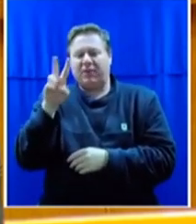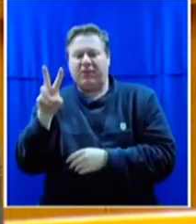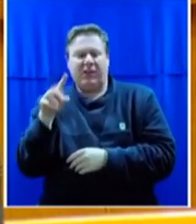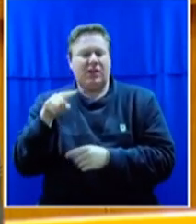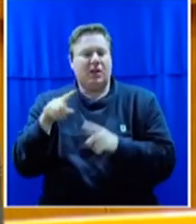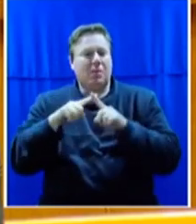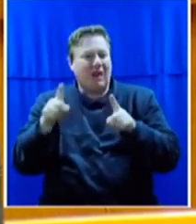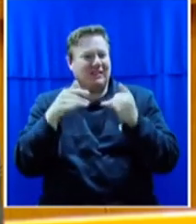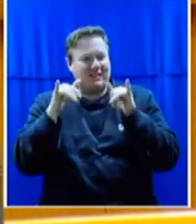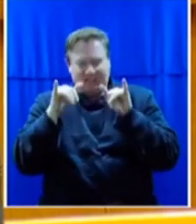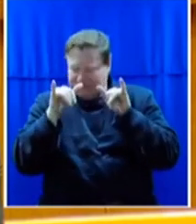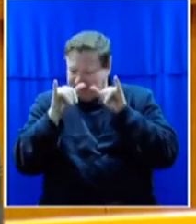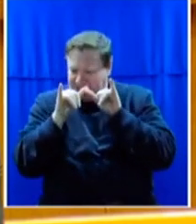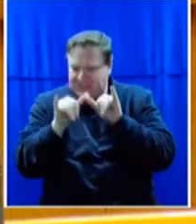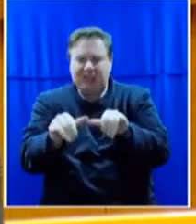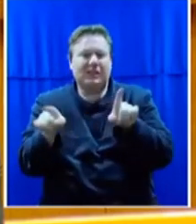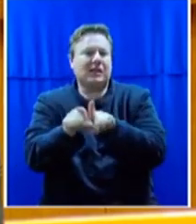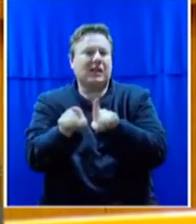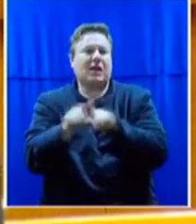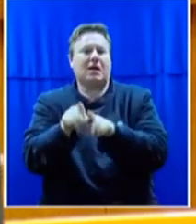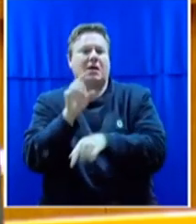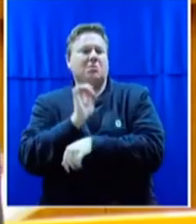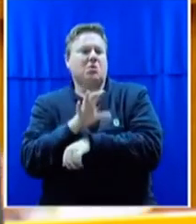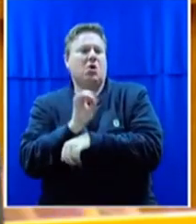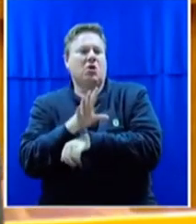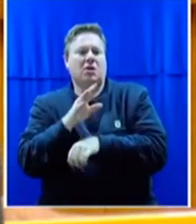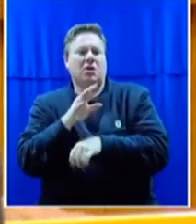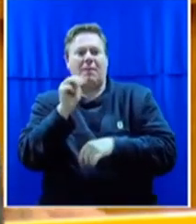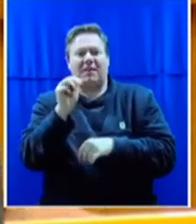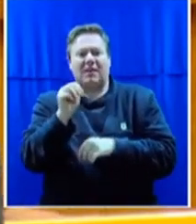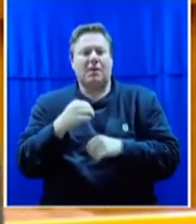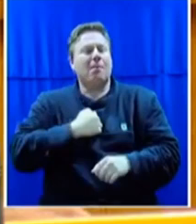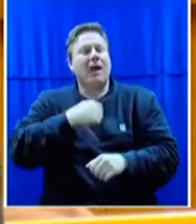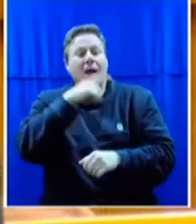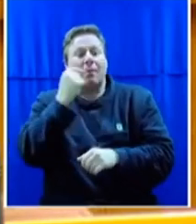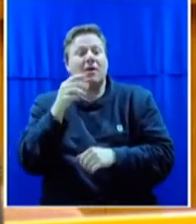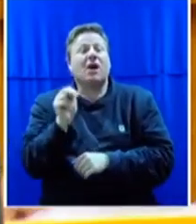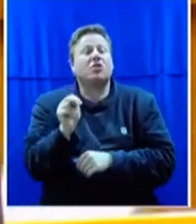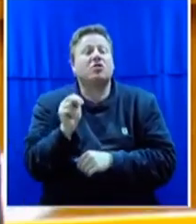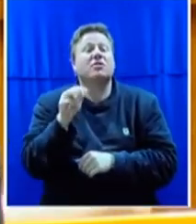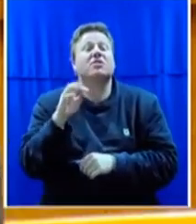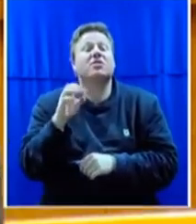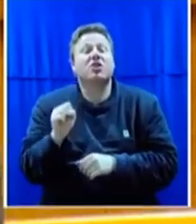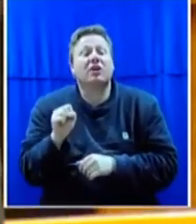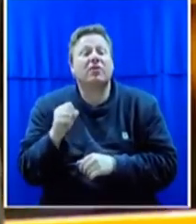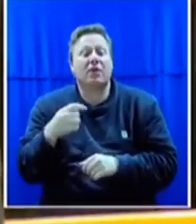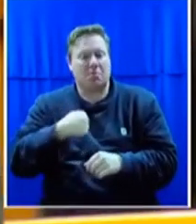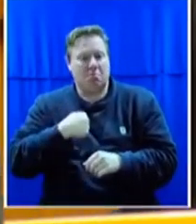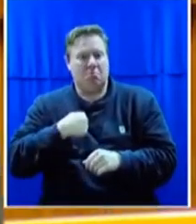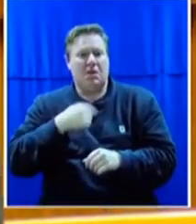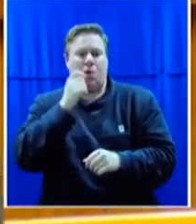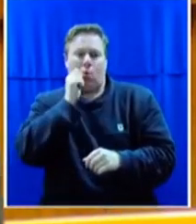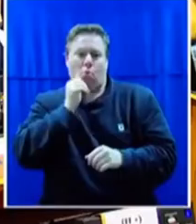masculinity. My name is Nazli Sharif and I am a feminist. Thank you.